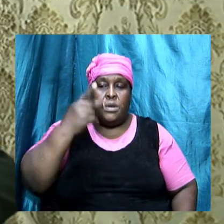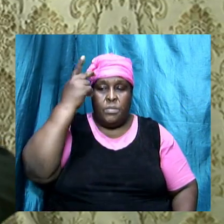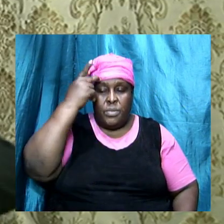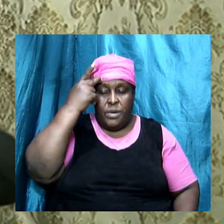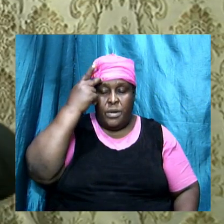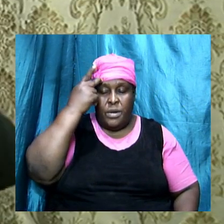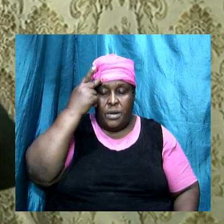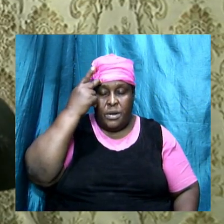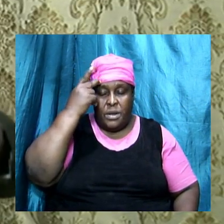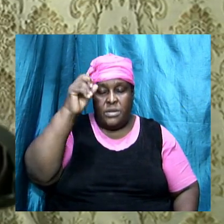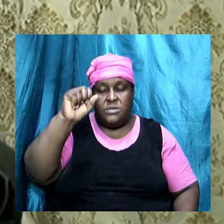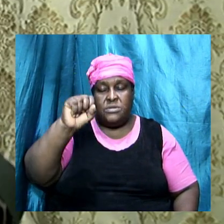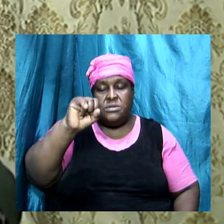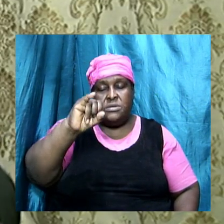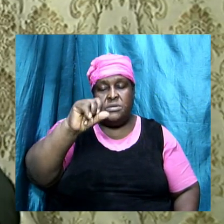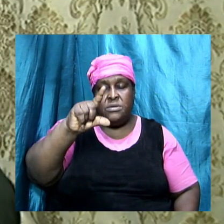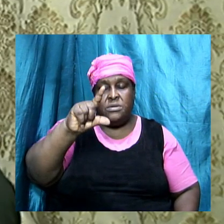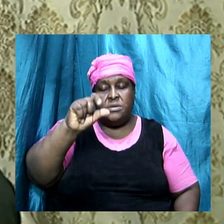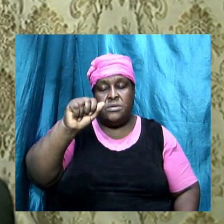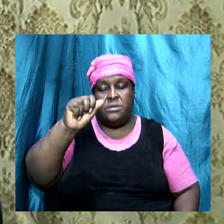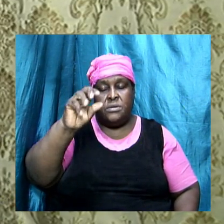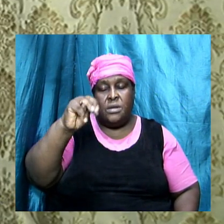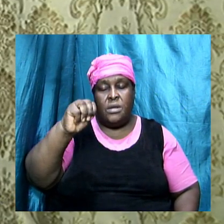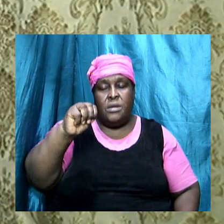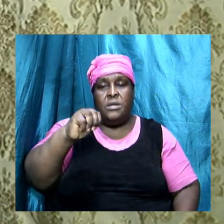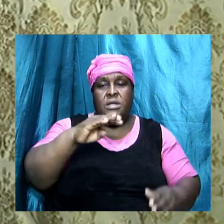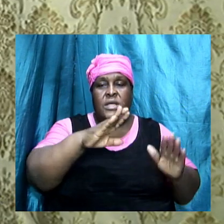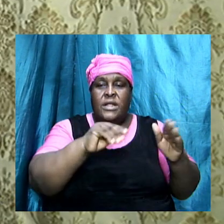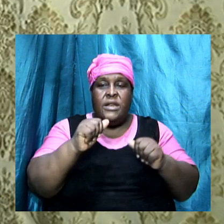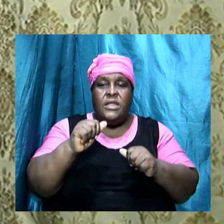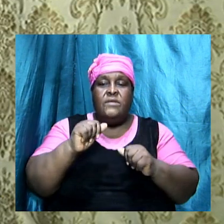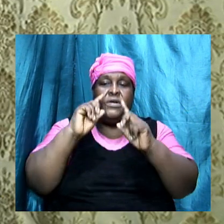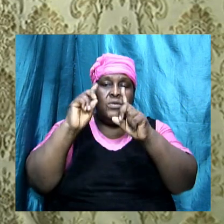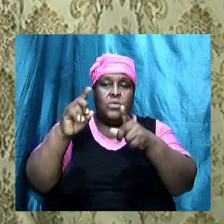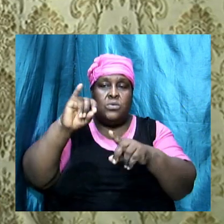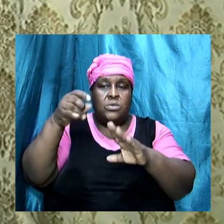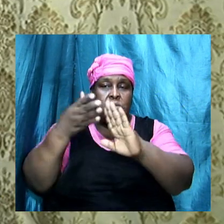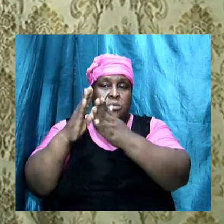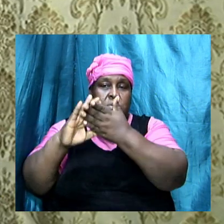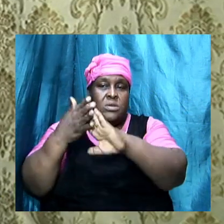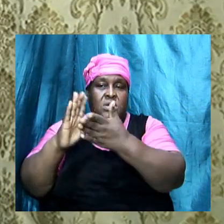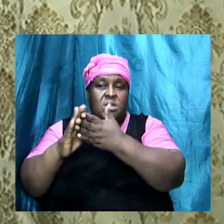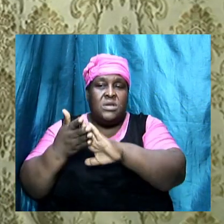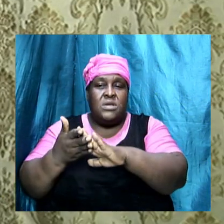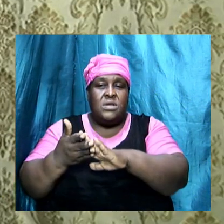Silas left where they were and went up to Jerusalem so look here these are the matter that we need to be addressed